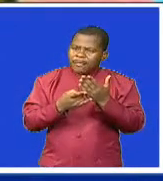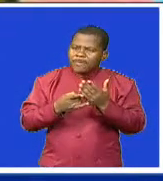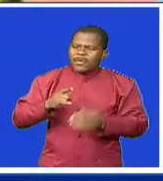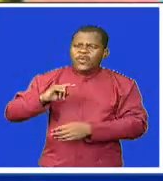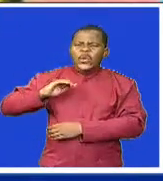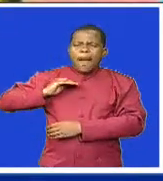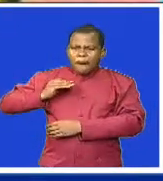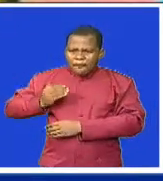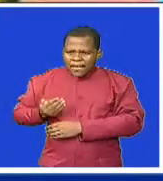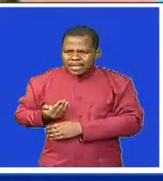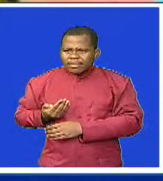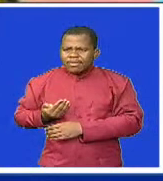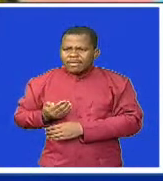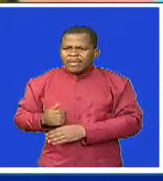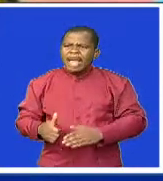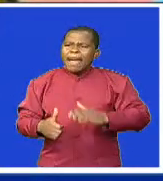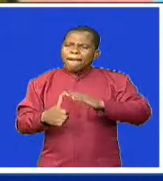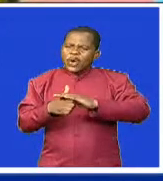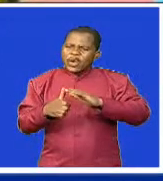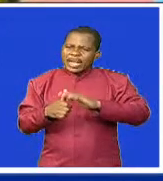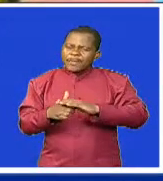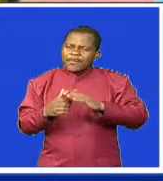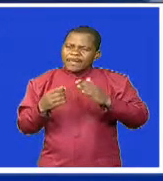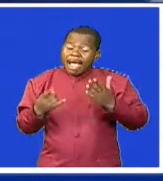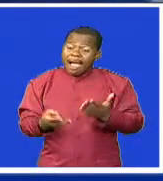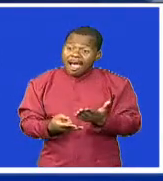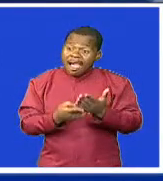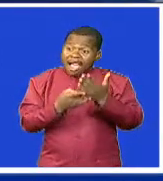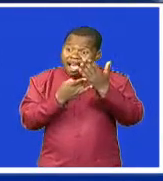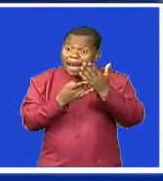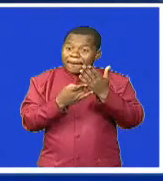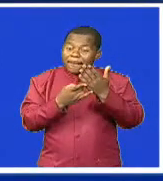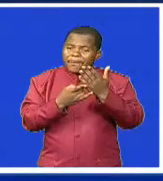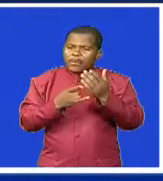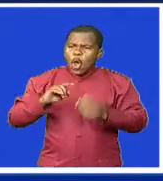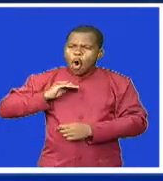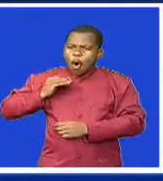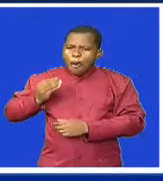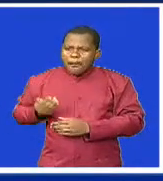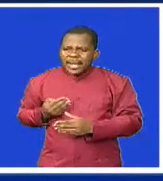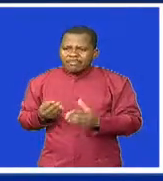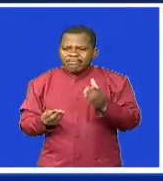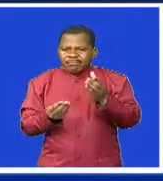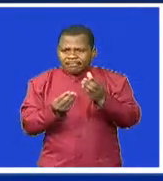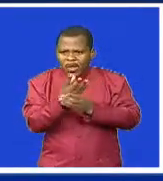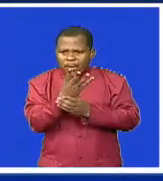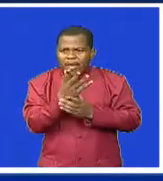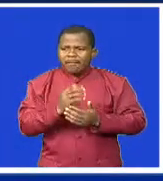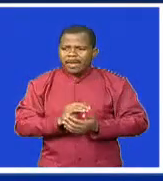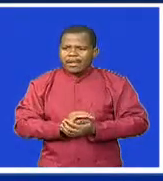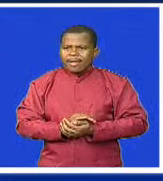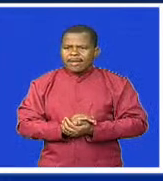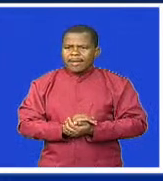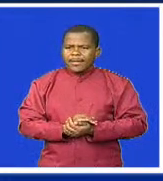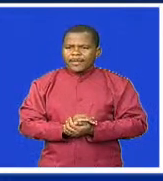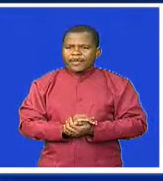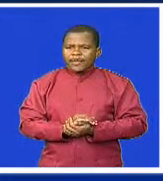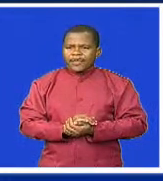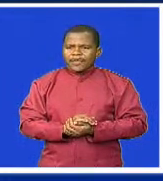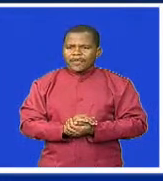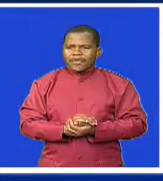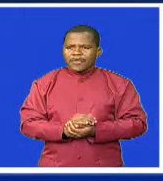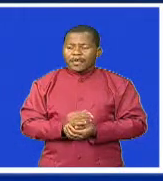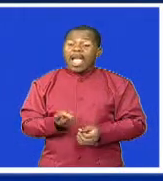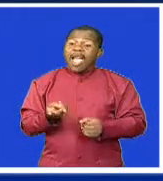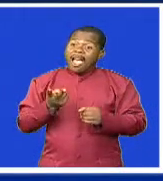issue, which is women's economic empowerment. This project will provide tools and resources to